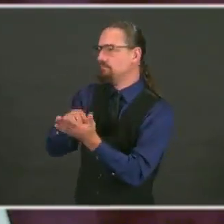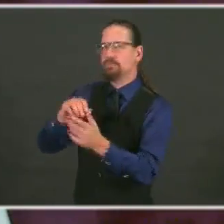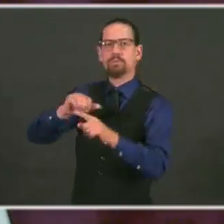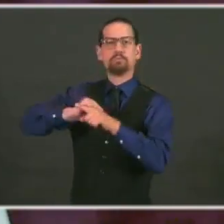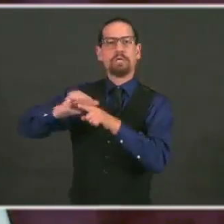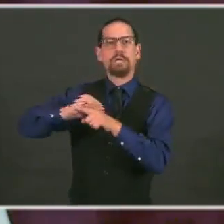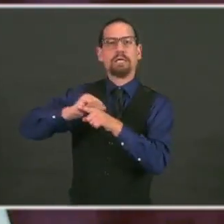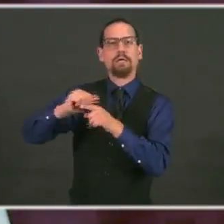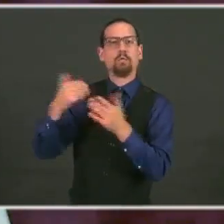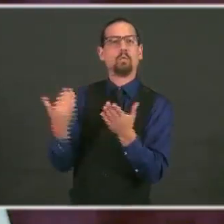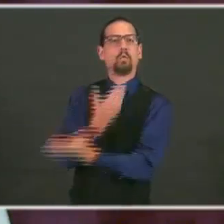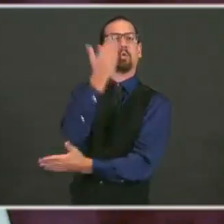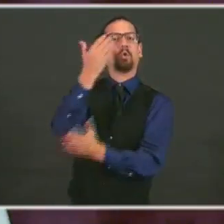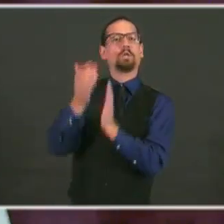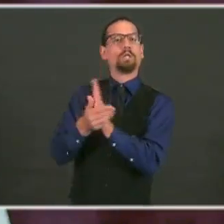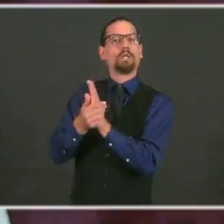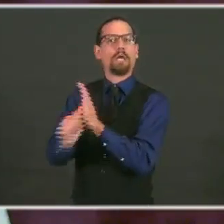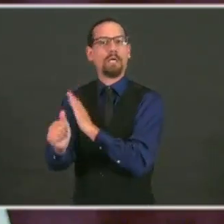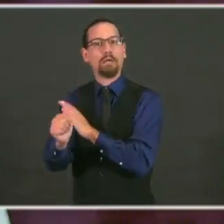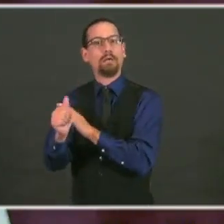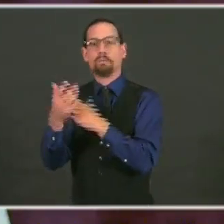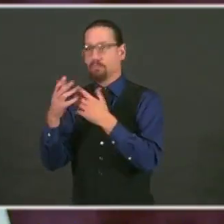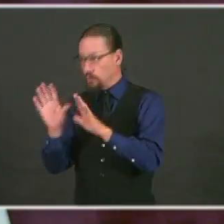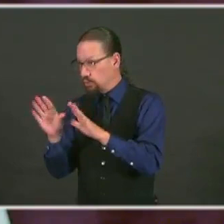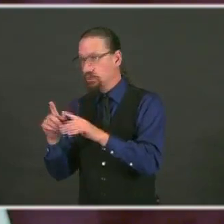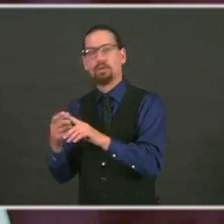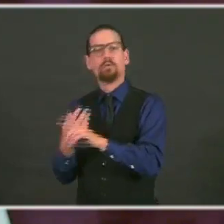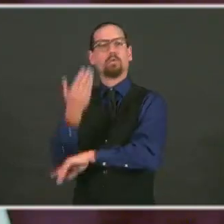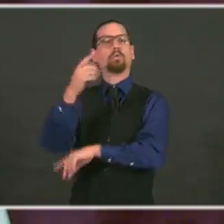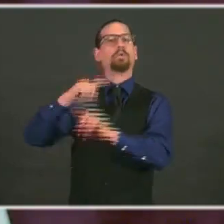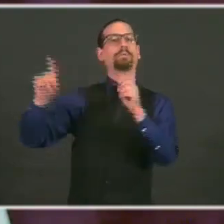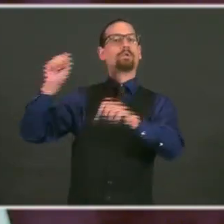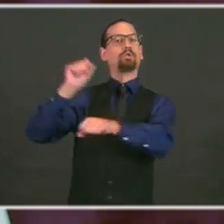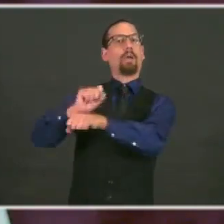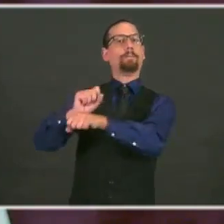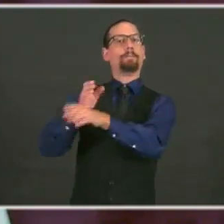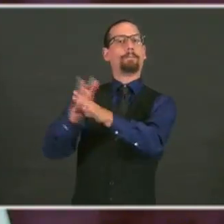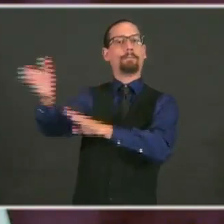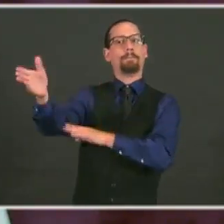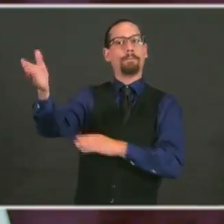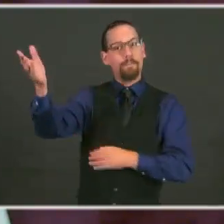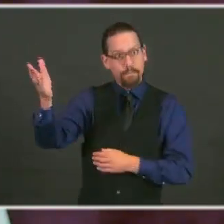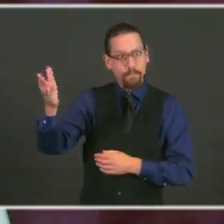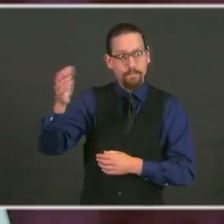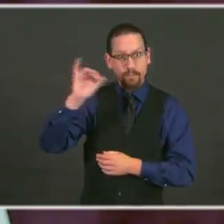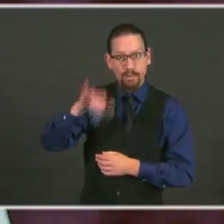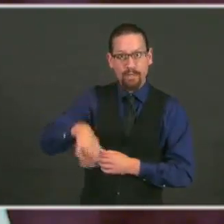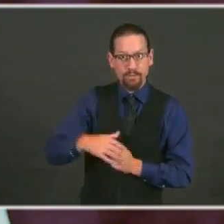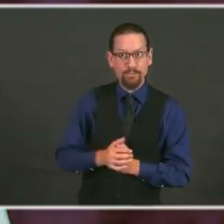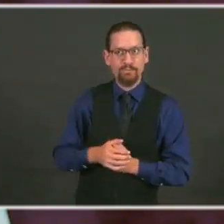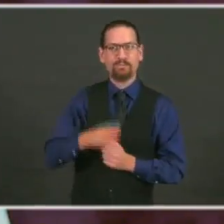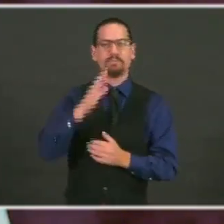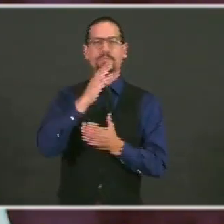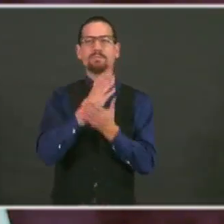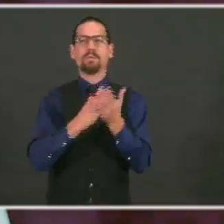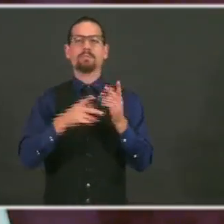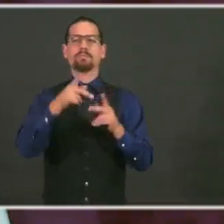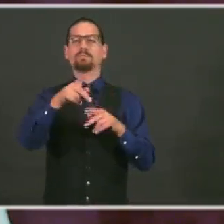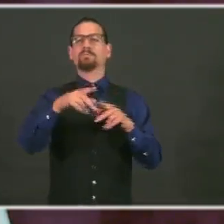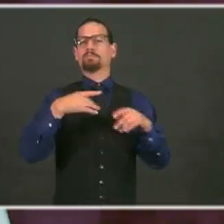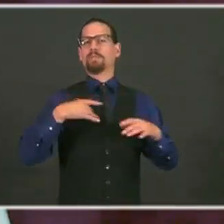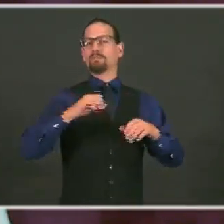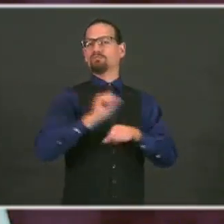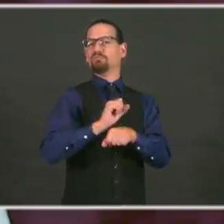job, a stable job. The same is true in restaurants. If you have made a living balancing